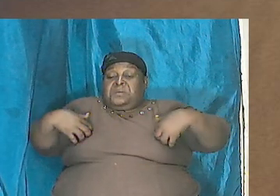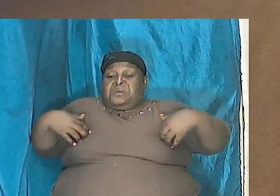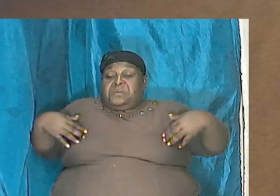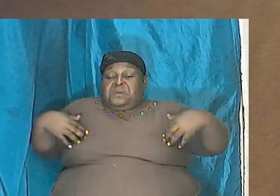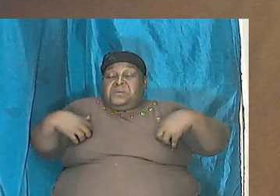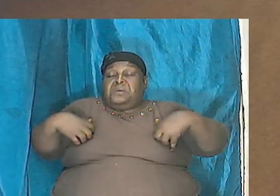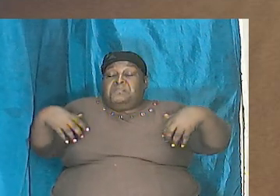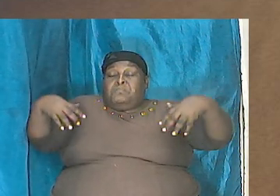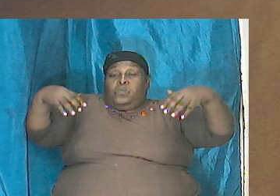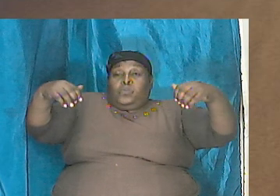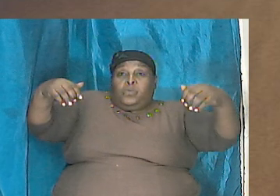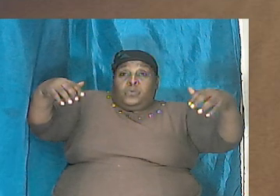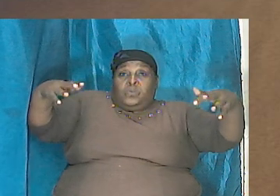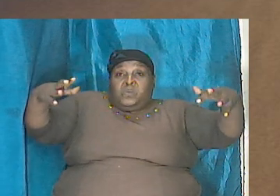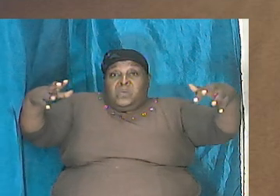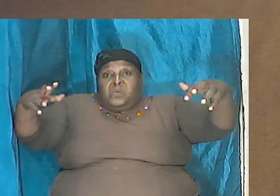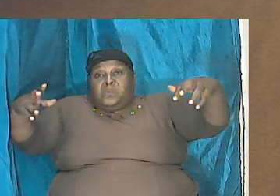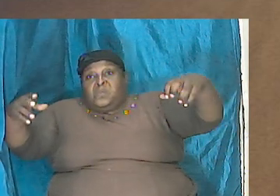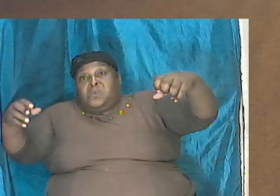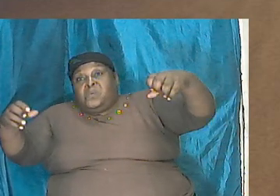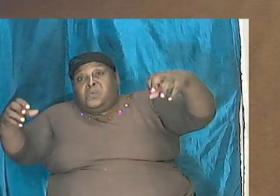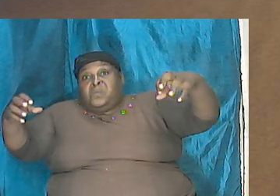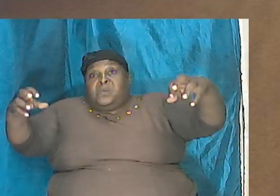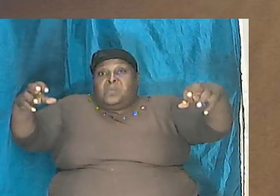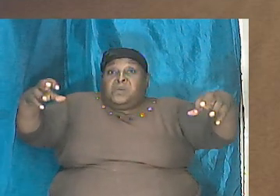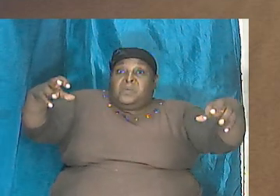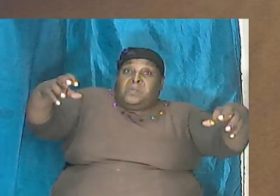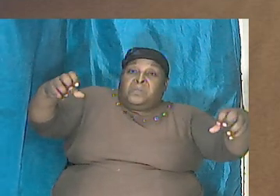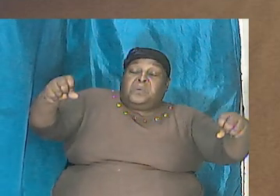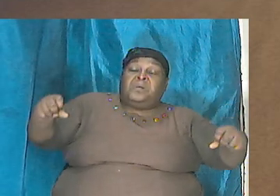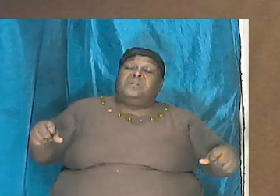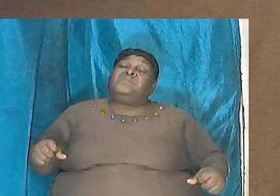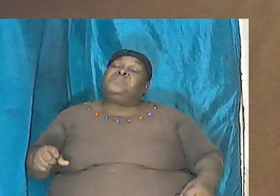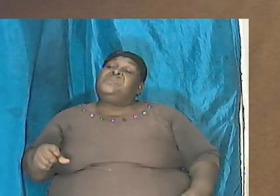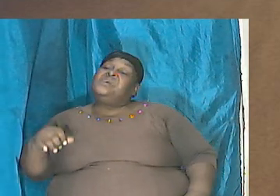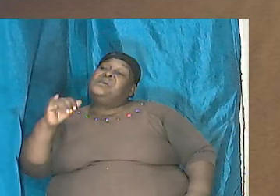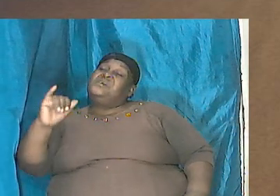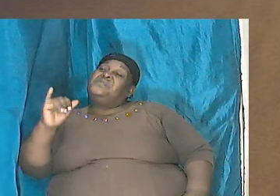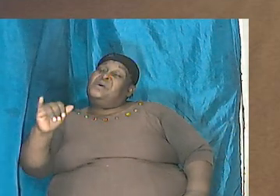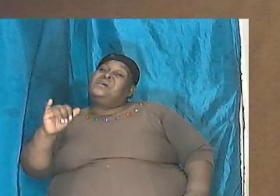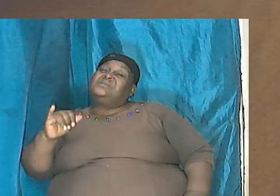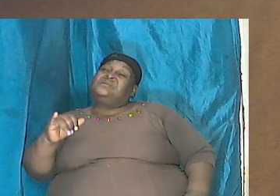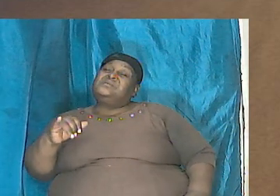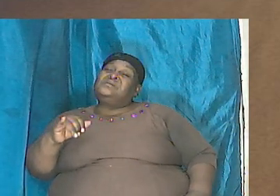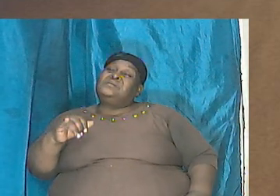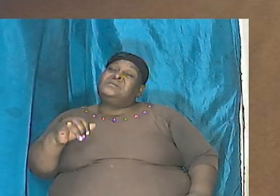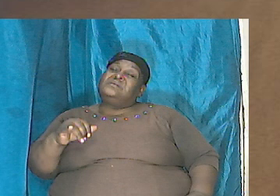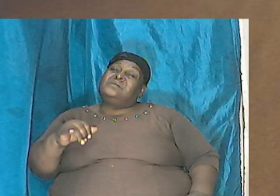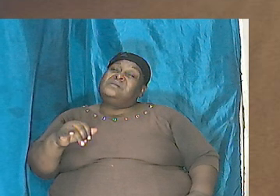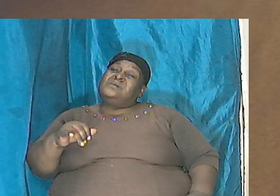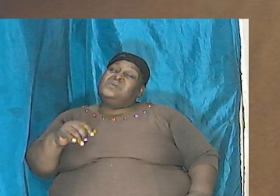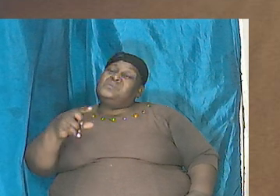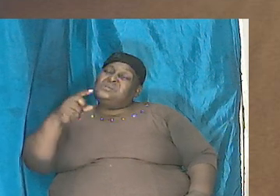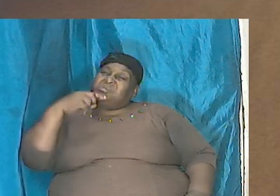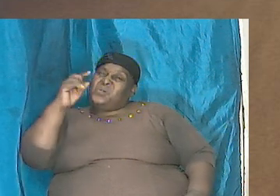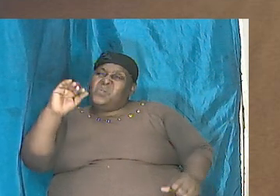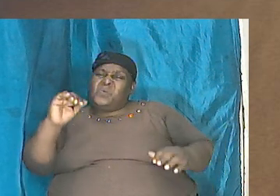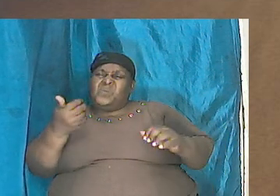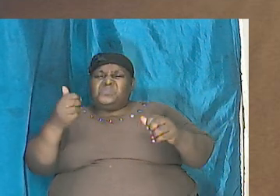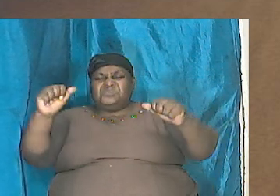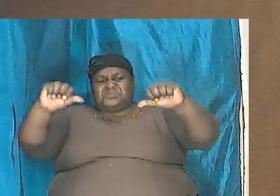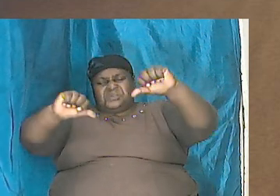that falls in line with the exact description that the scientists